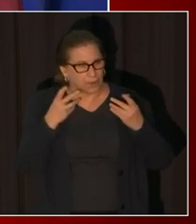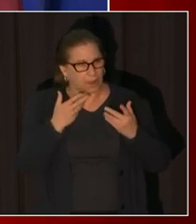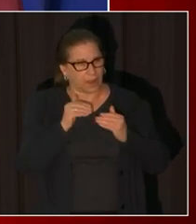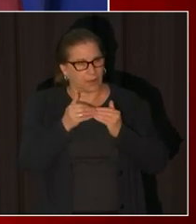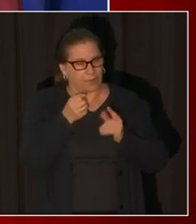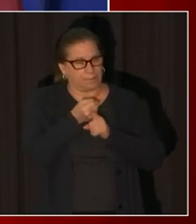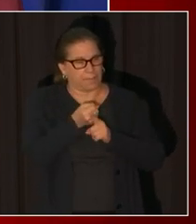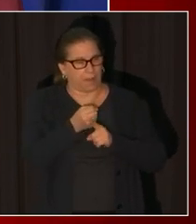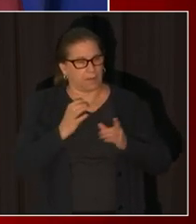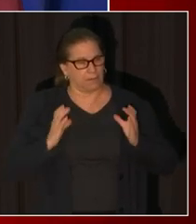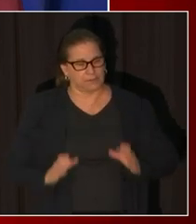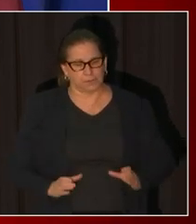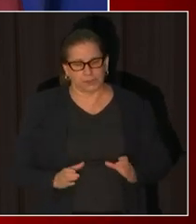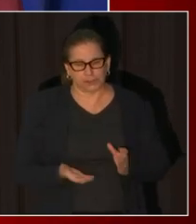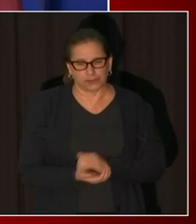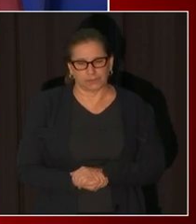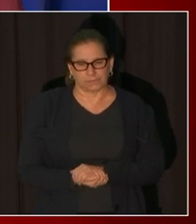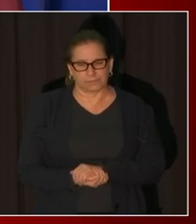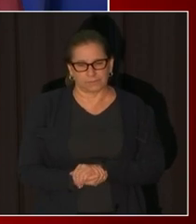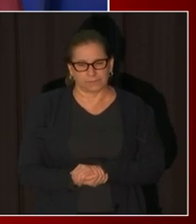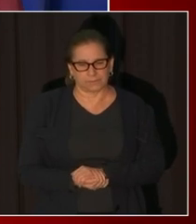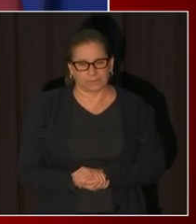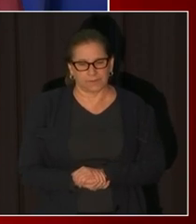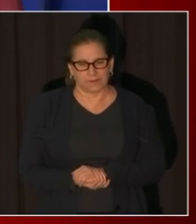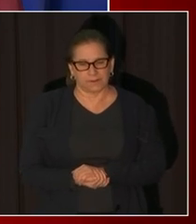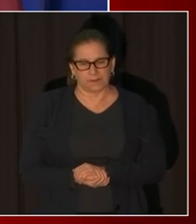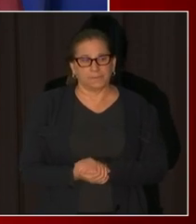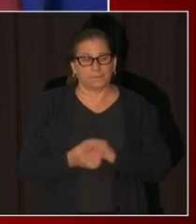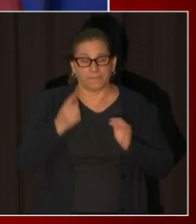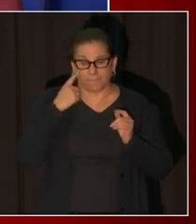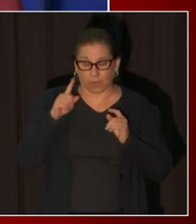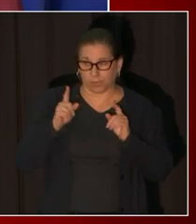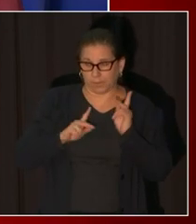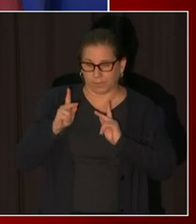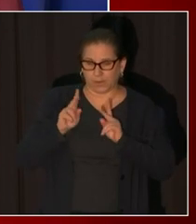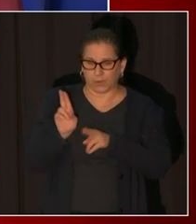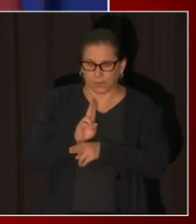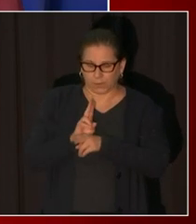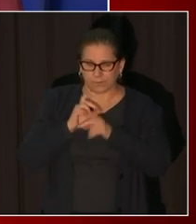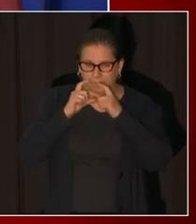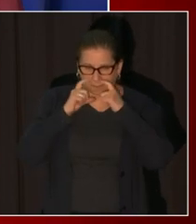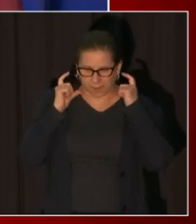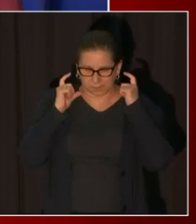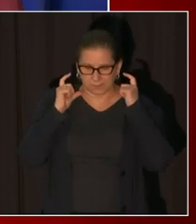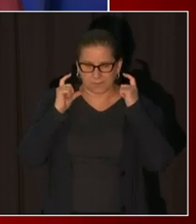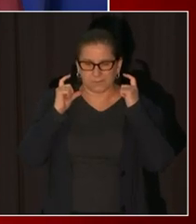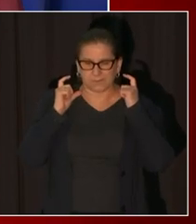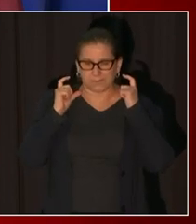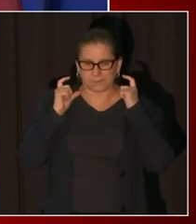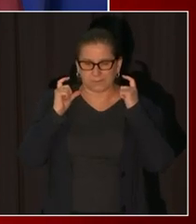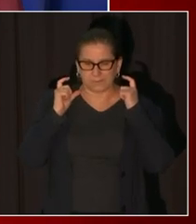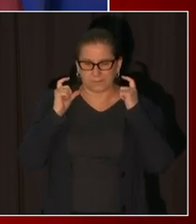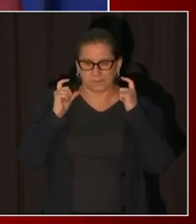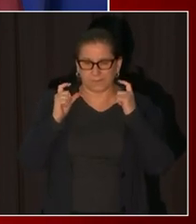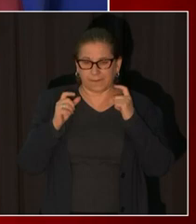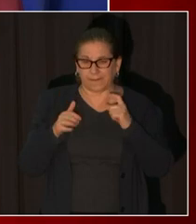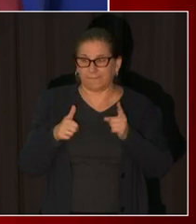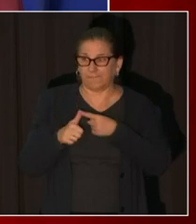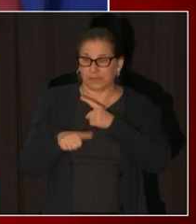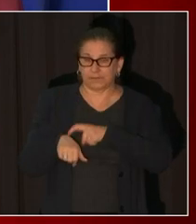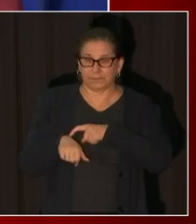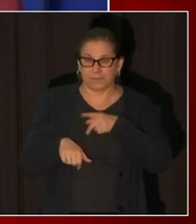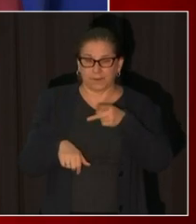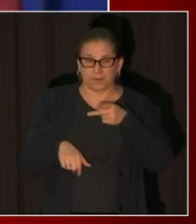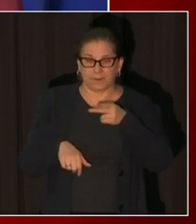face mask uh you mentioned that it was in our press release but not mentioned in the press conference and uh it may be hard to